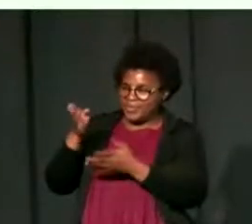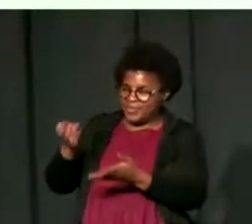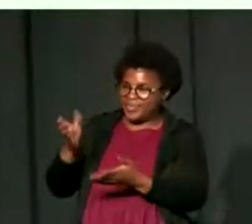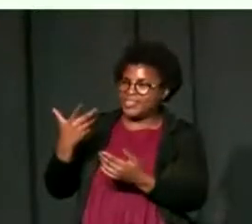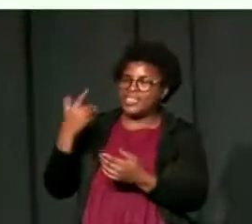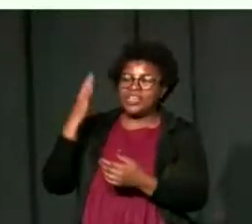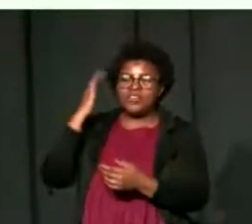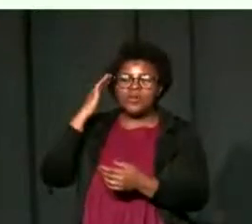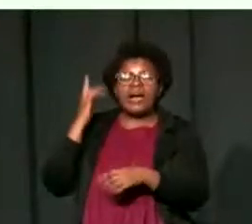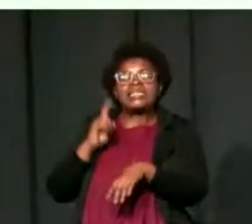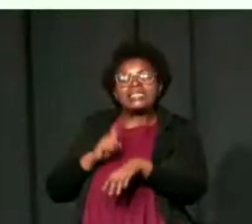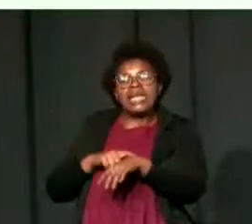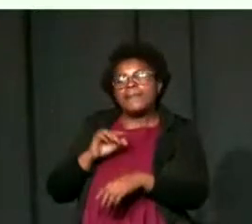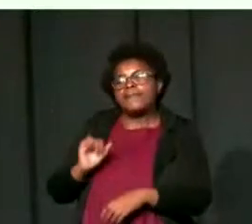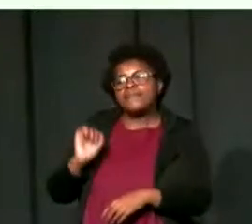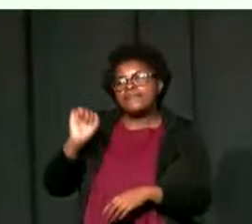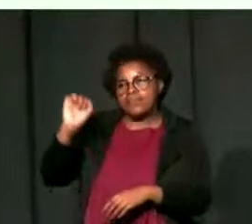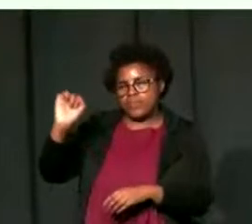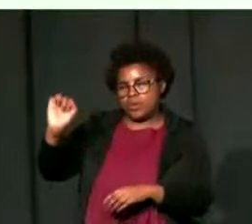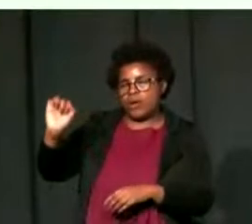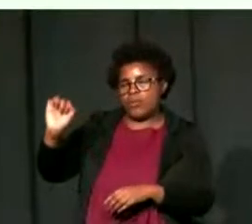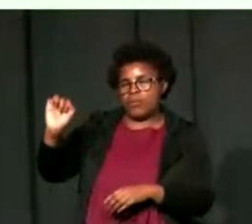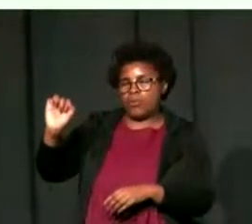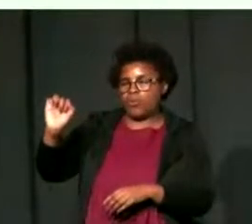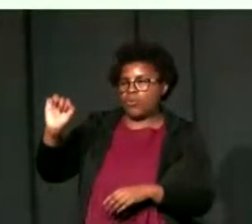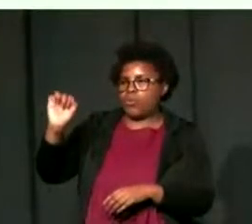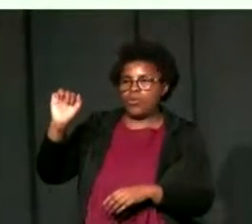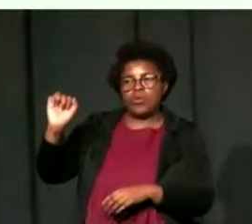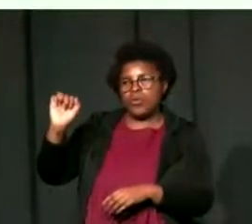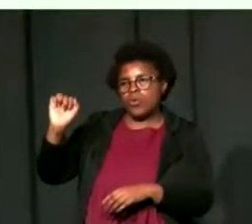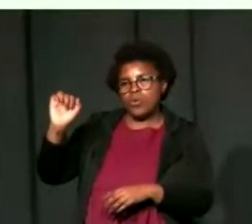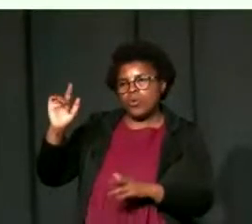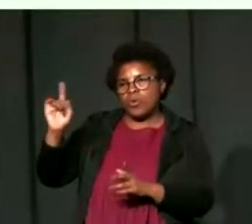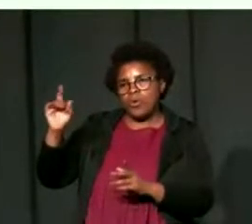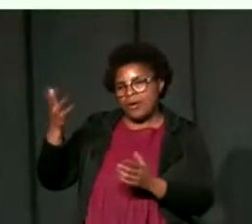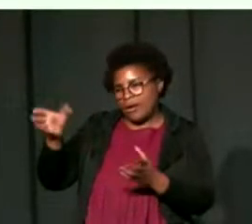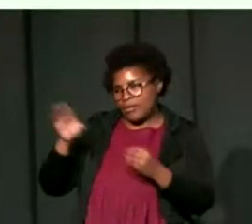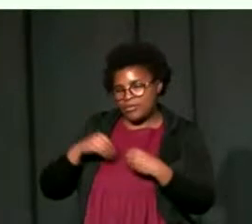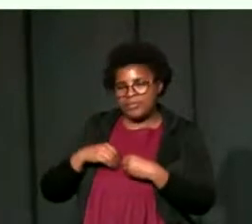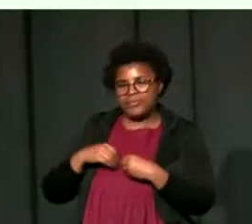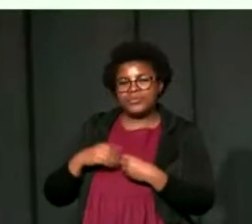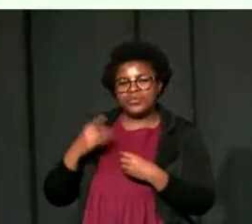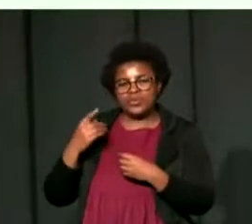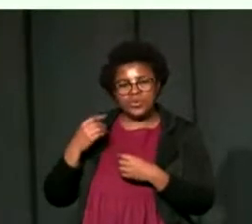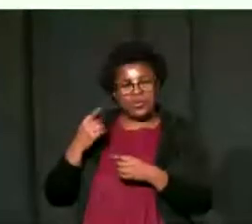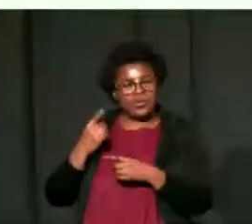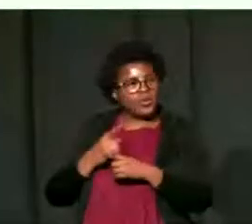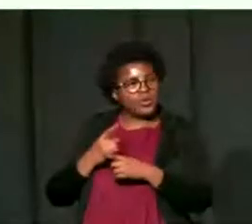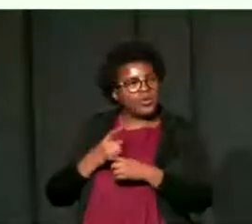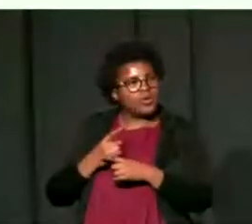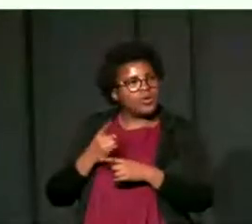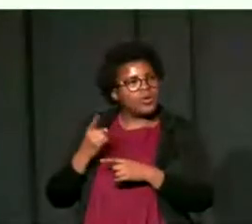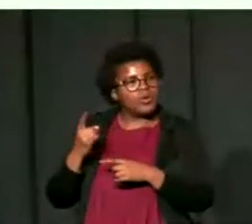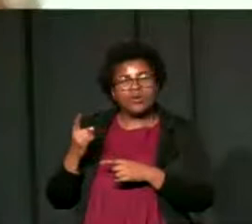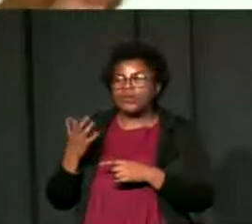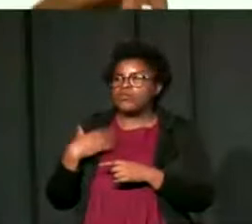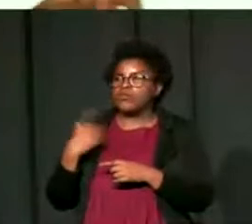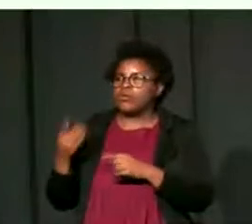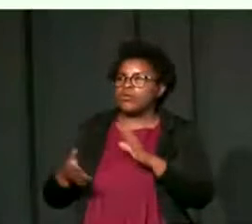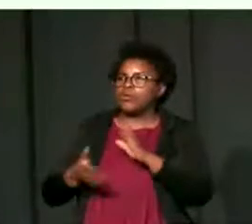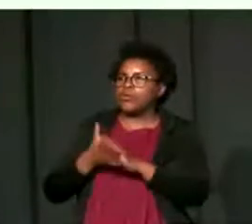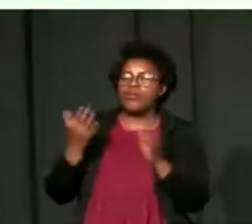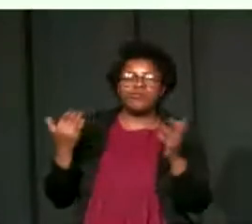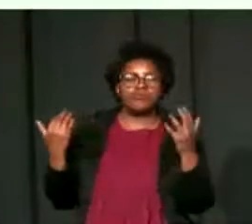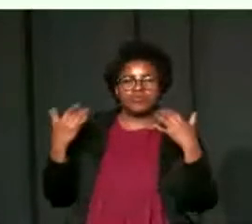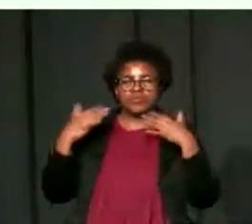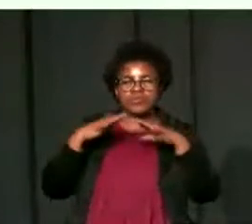system of education, each time we go to SACMEC, they will be leading, at one stage I asked him, it